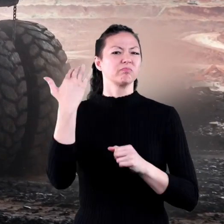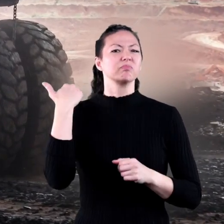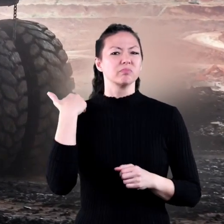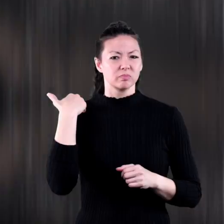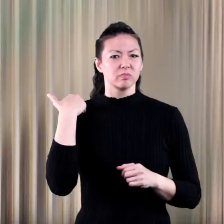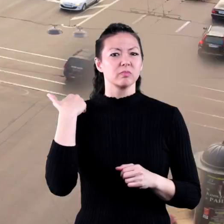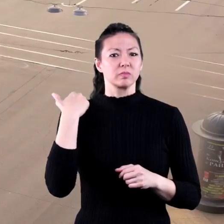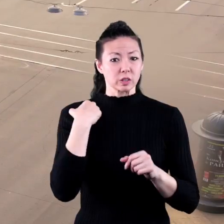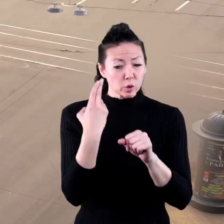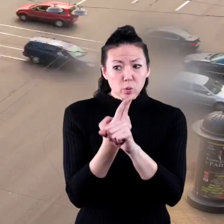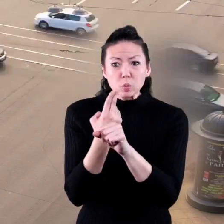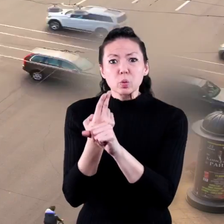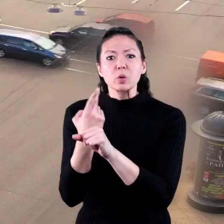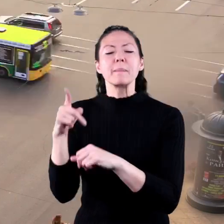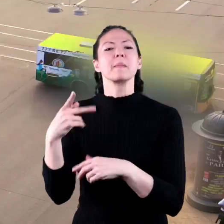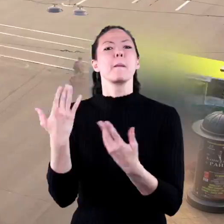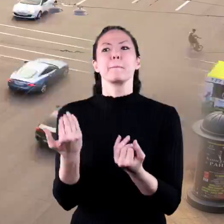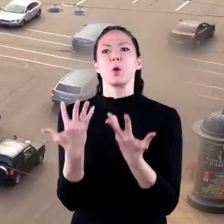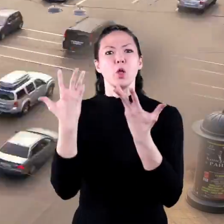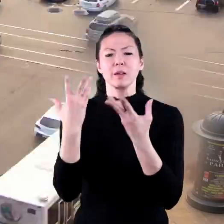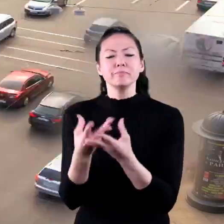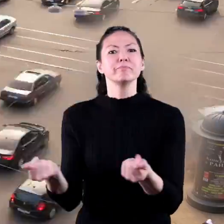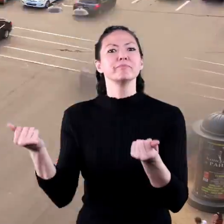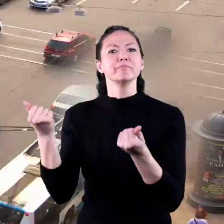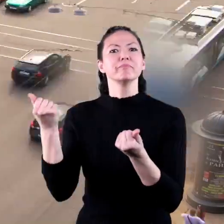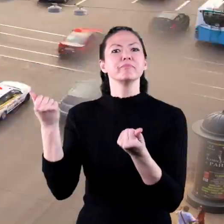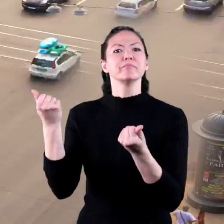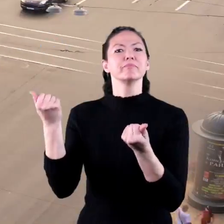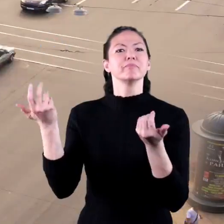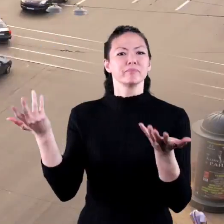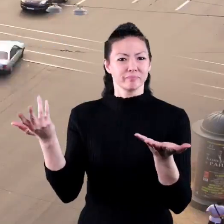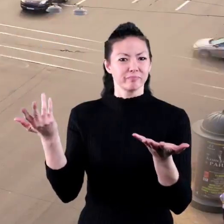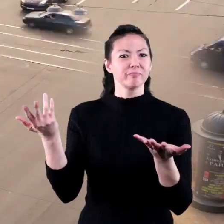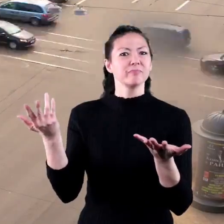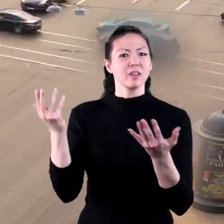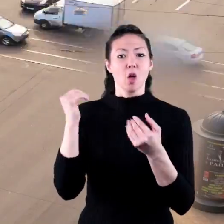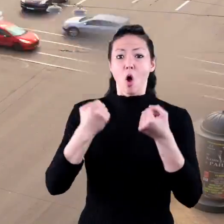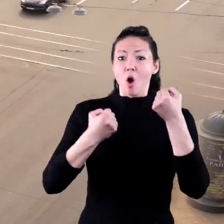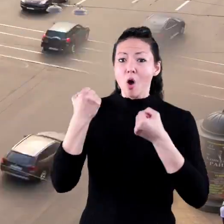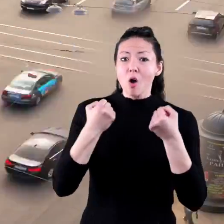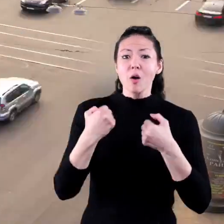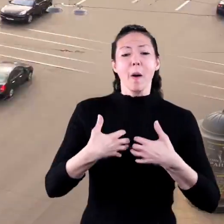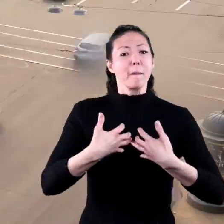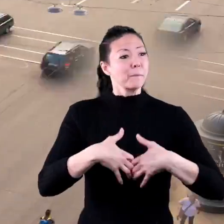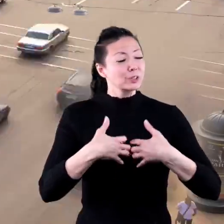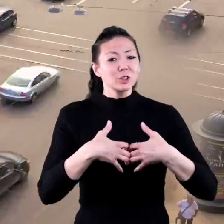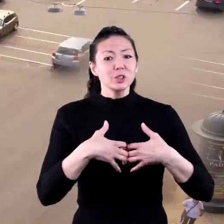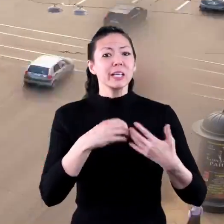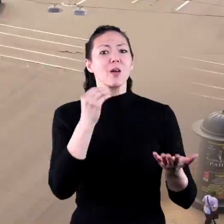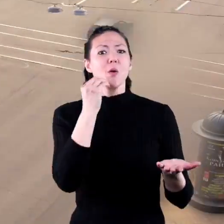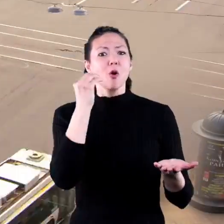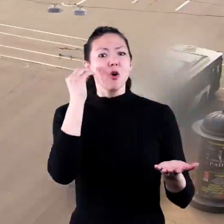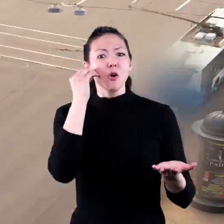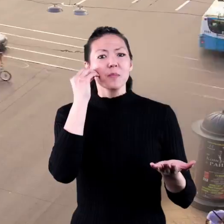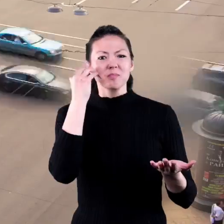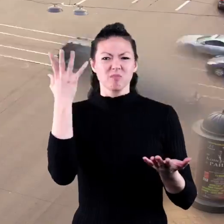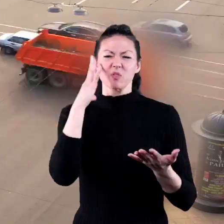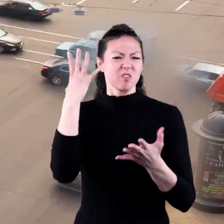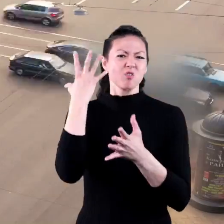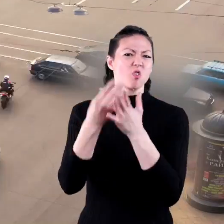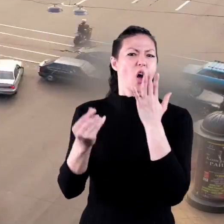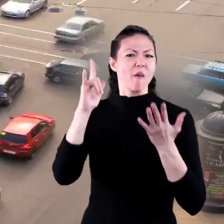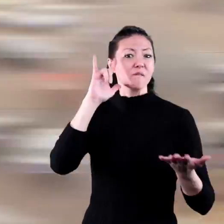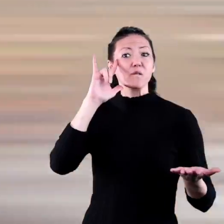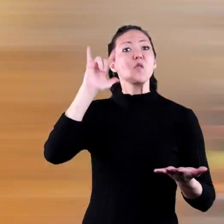of years, and as we use them up and burn them up in our cars and machines and homes, they are gone